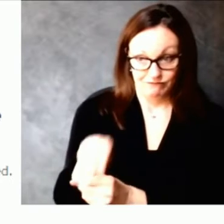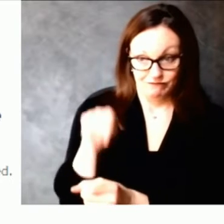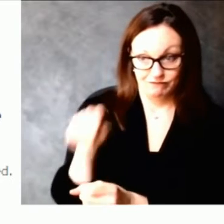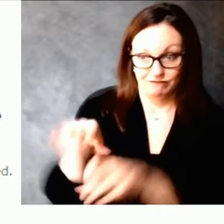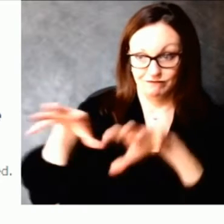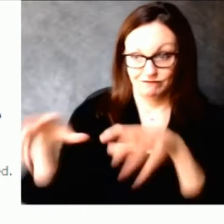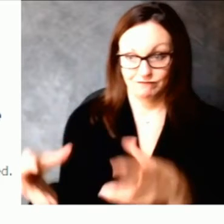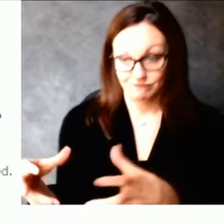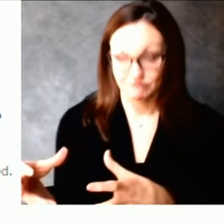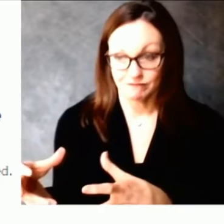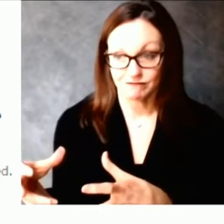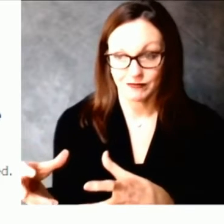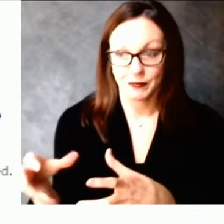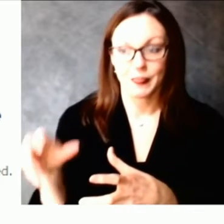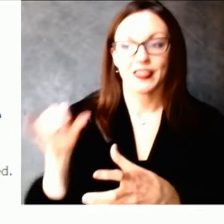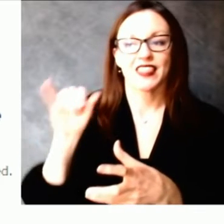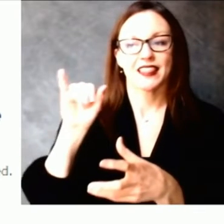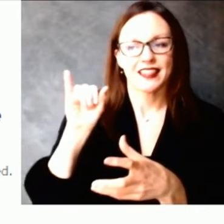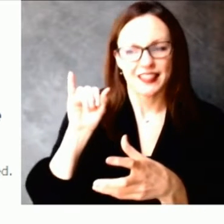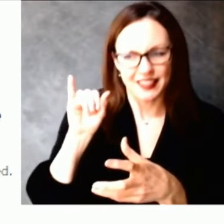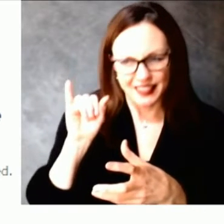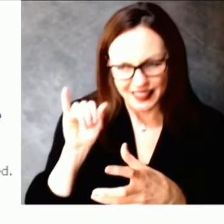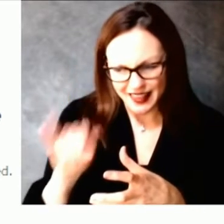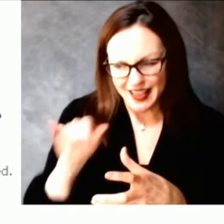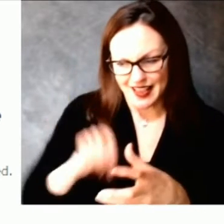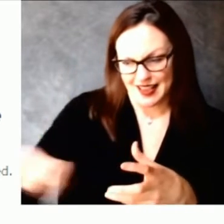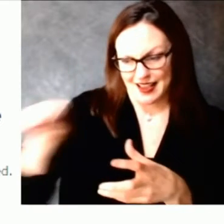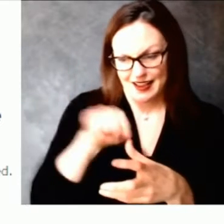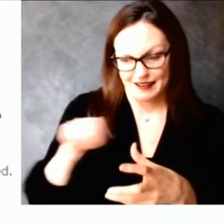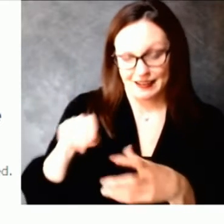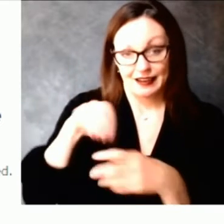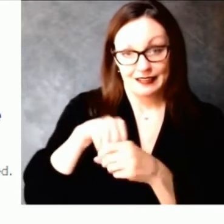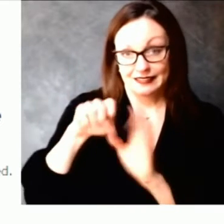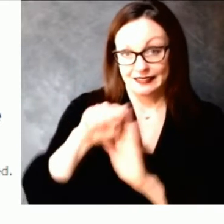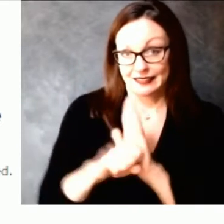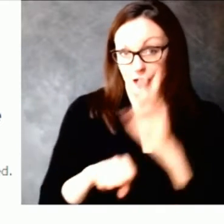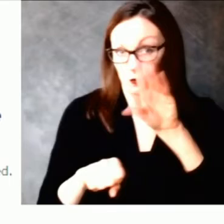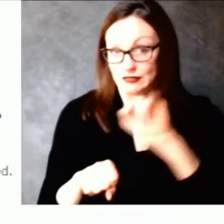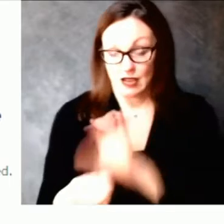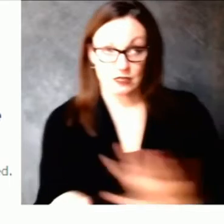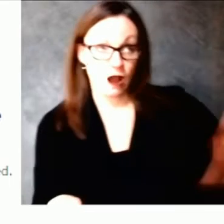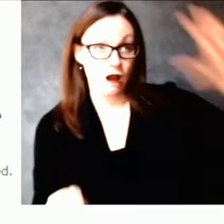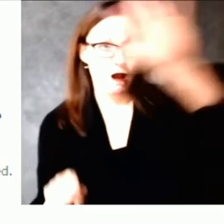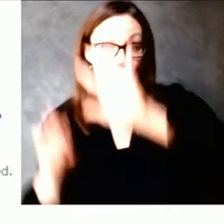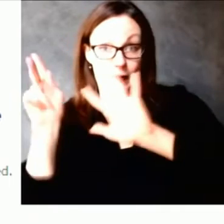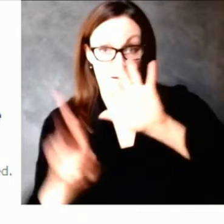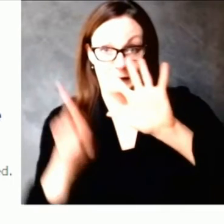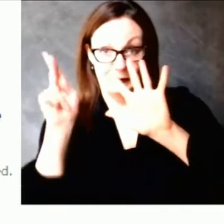goal is 80% coverage for all people who are authorized to receive the vaccine.